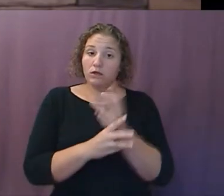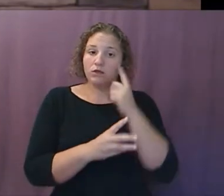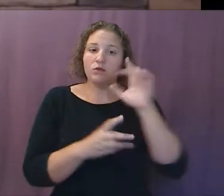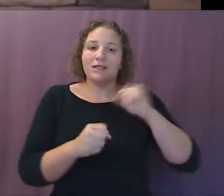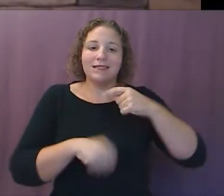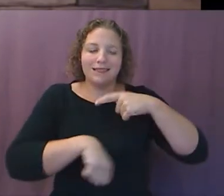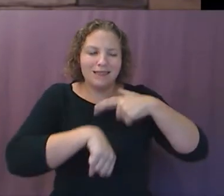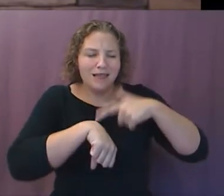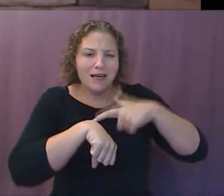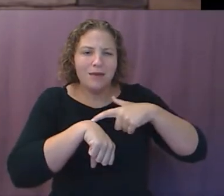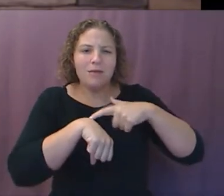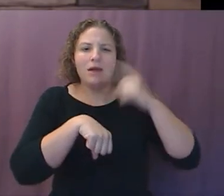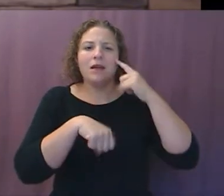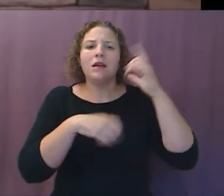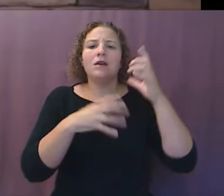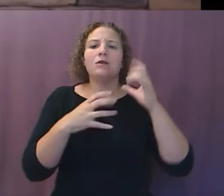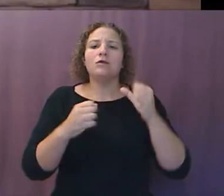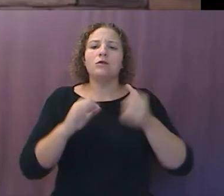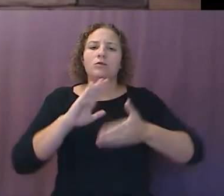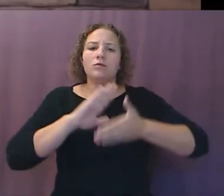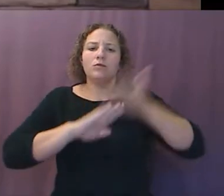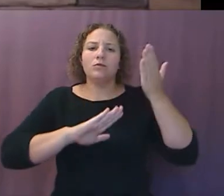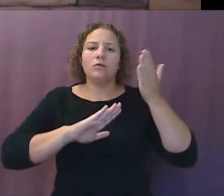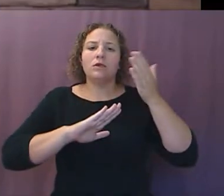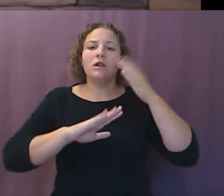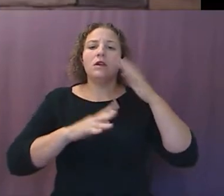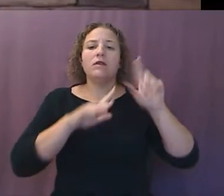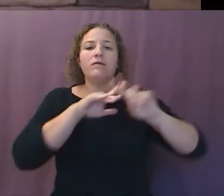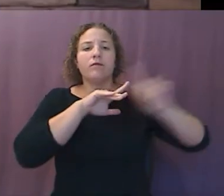coming, you must be one who knows Christ in your heart.